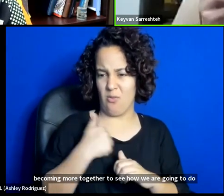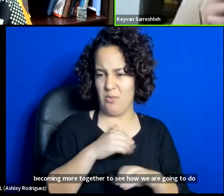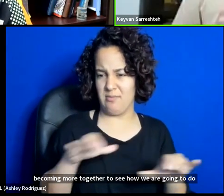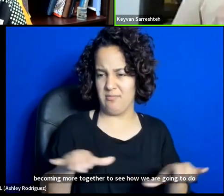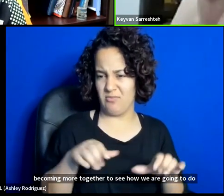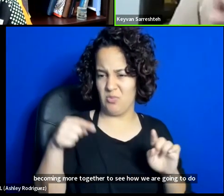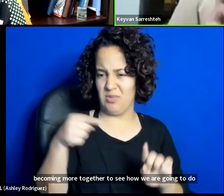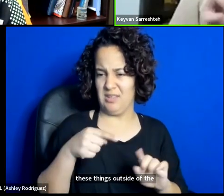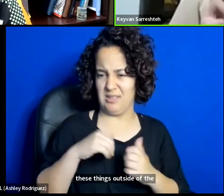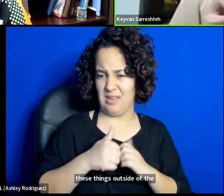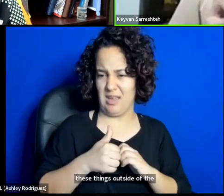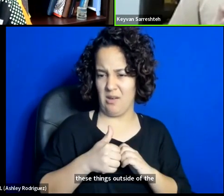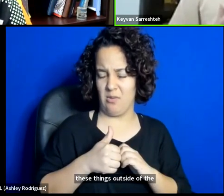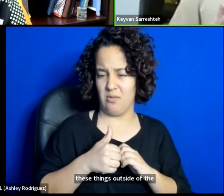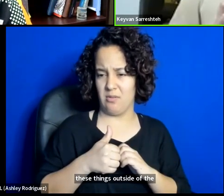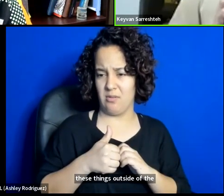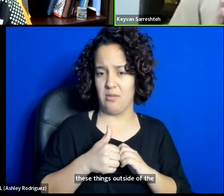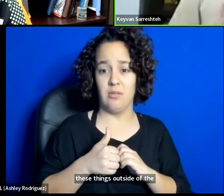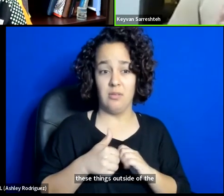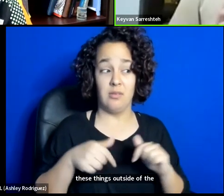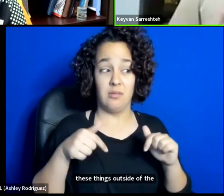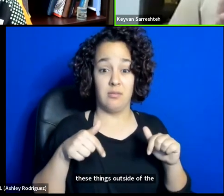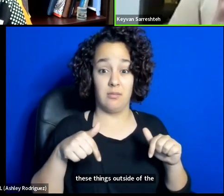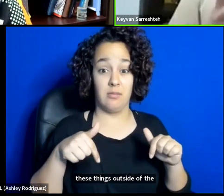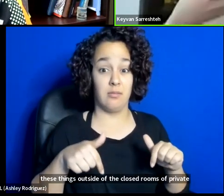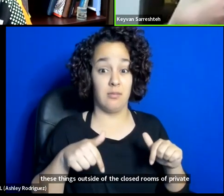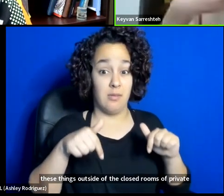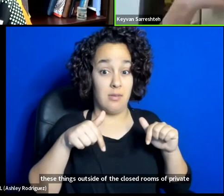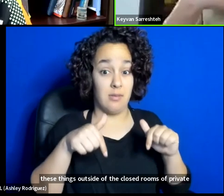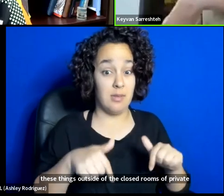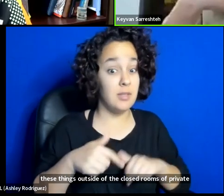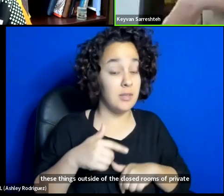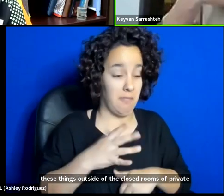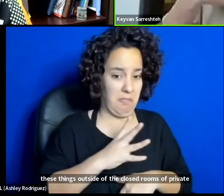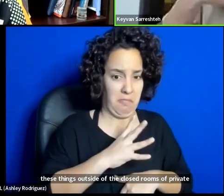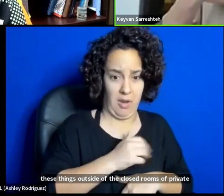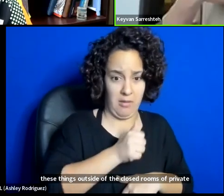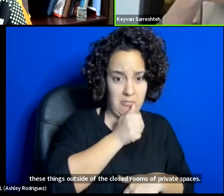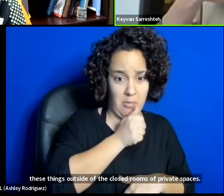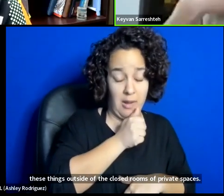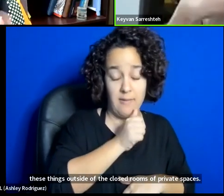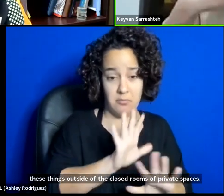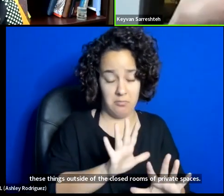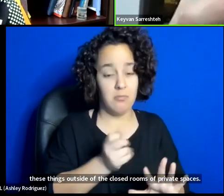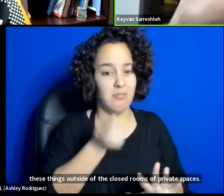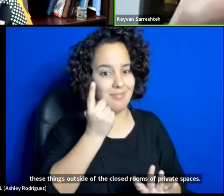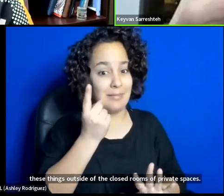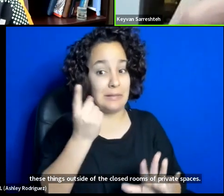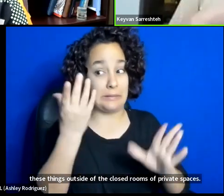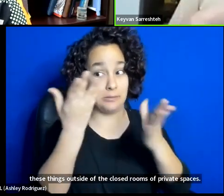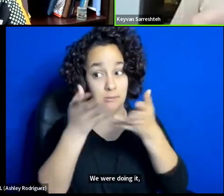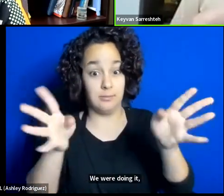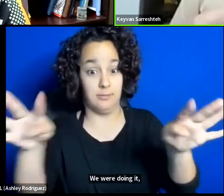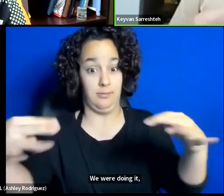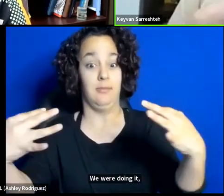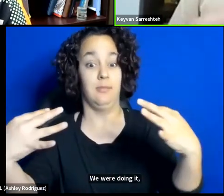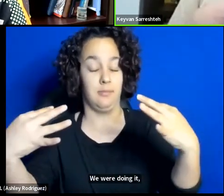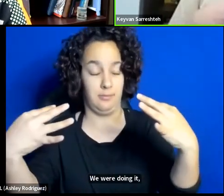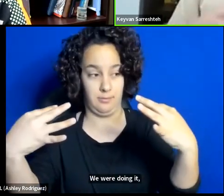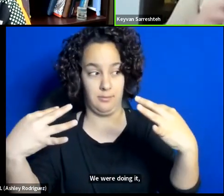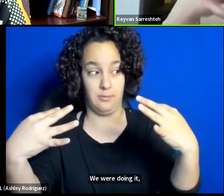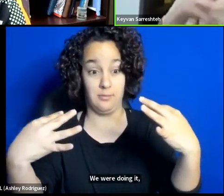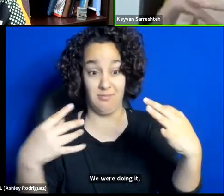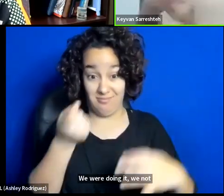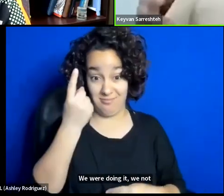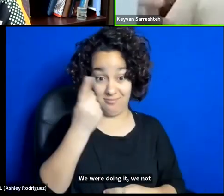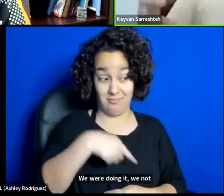private spaces. We were doing it, not I, young students were doing it, in